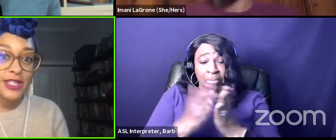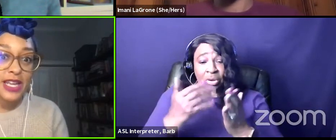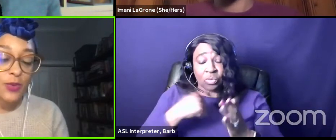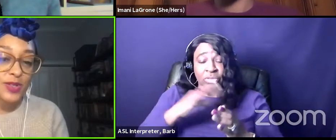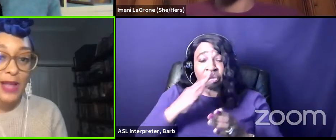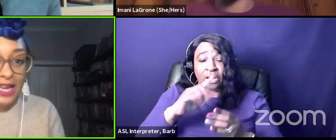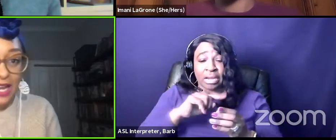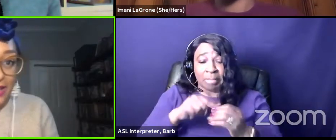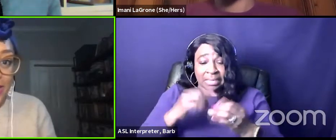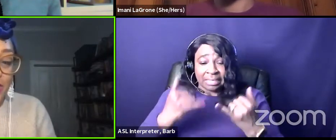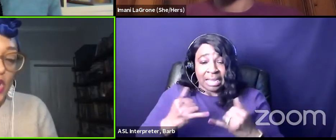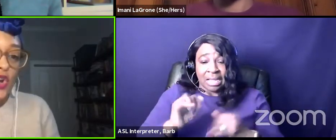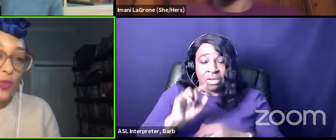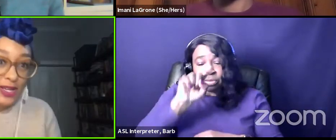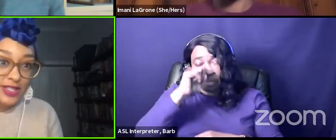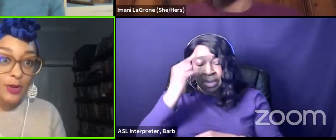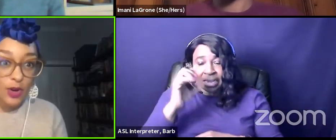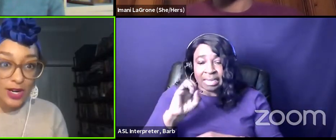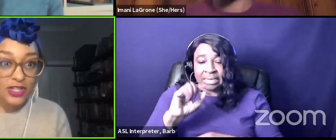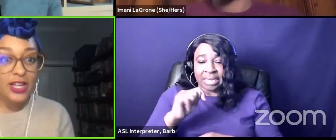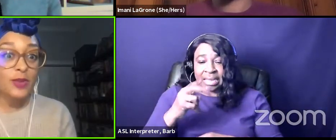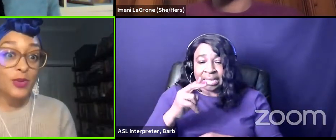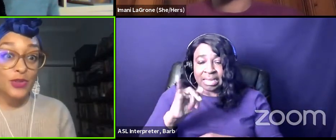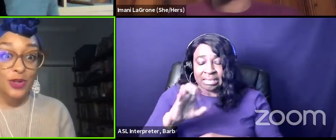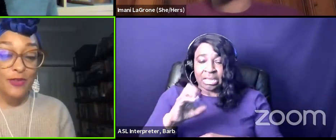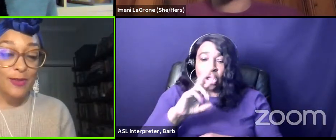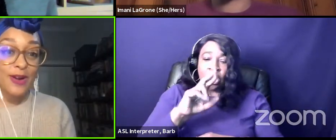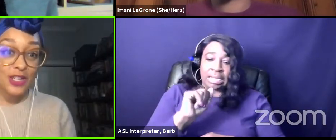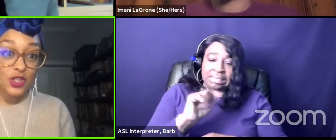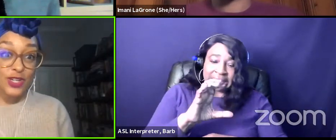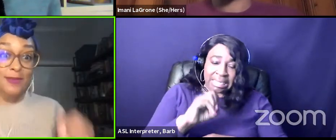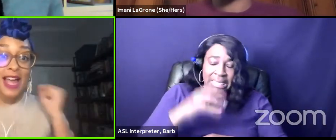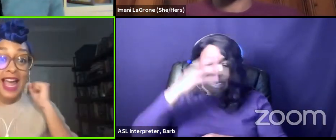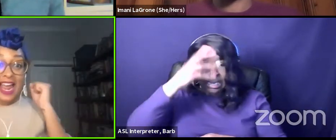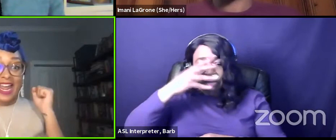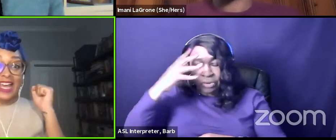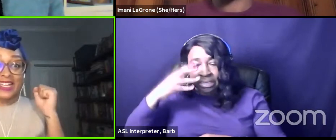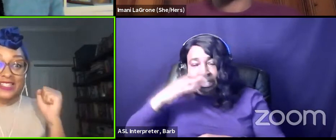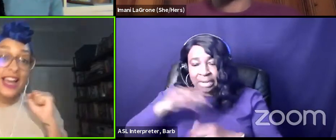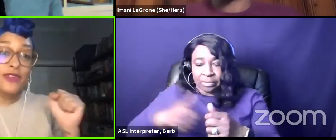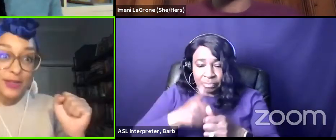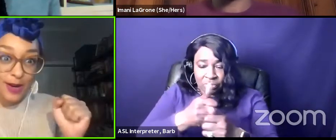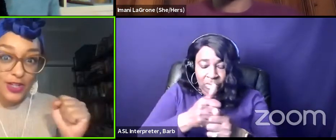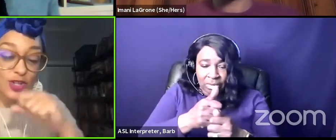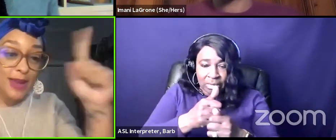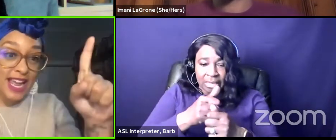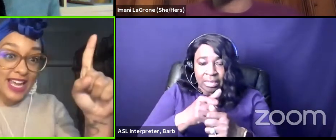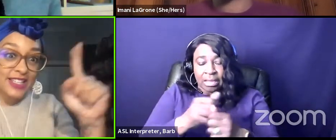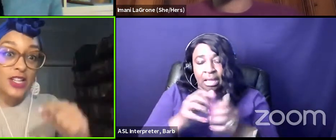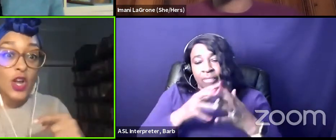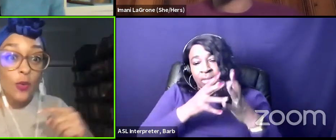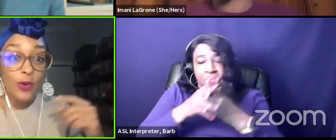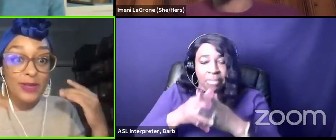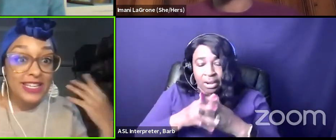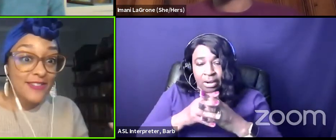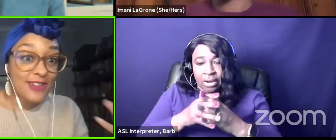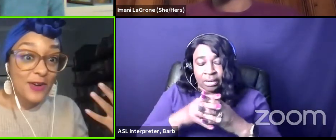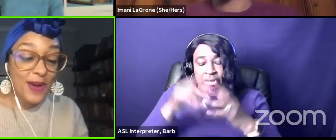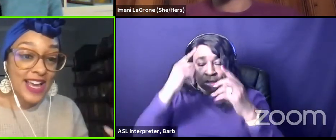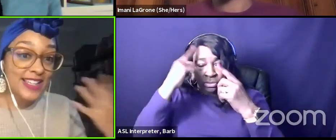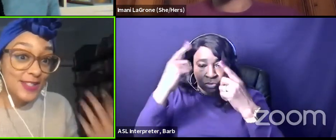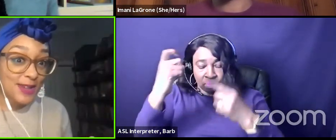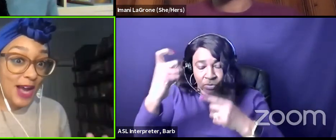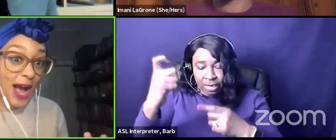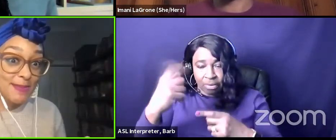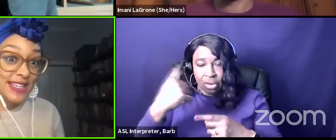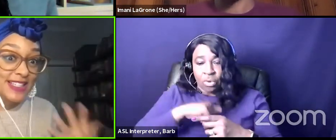about quite a bit today was black ethnics race immigration and the pursuit of american dream and of the american dream and we will be giving